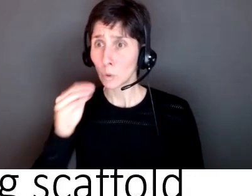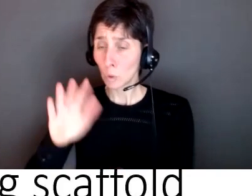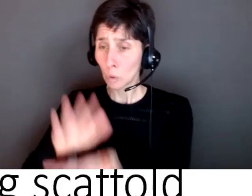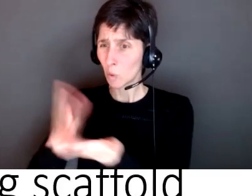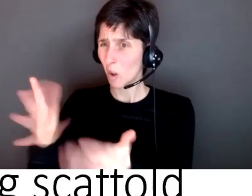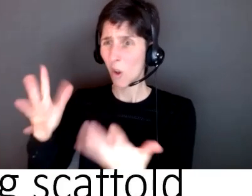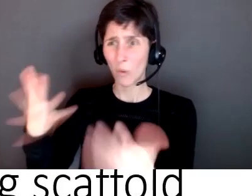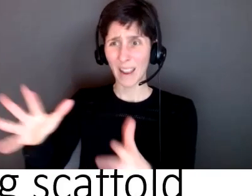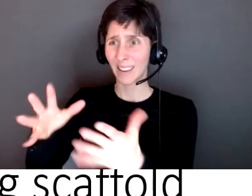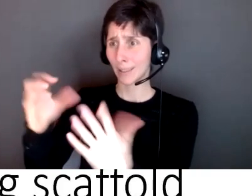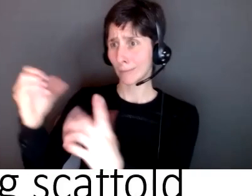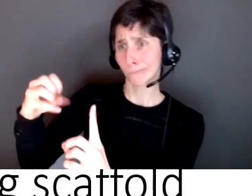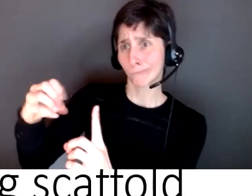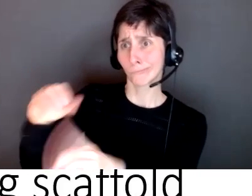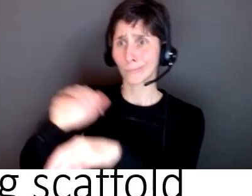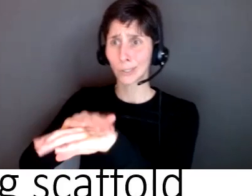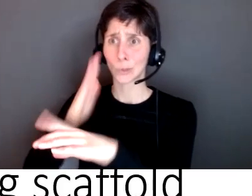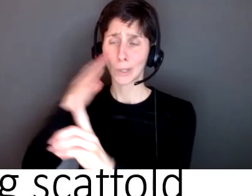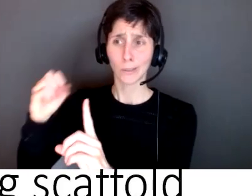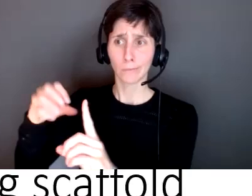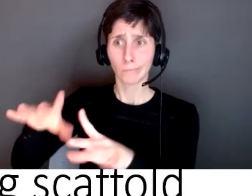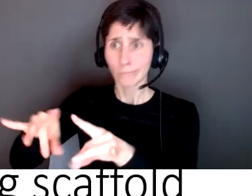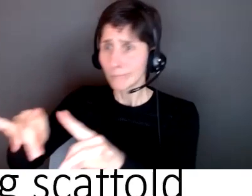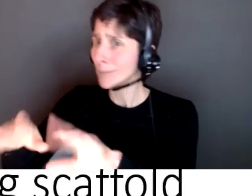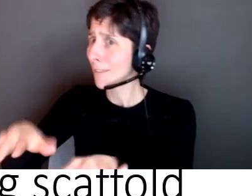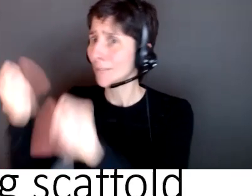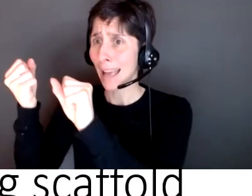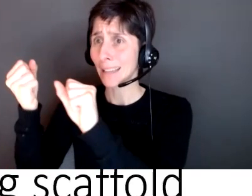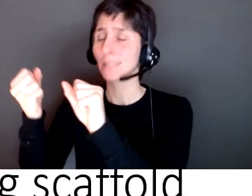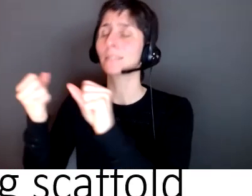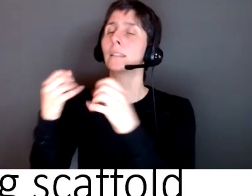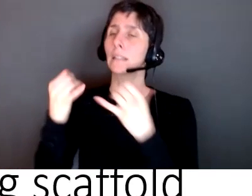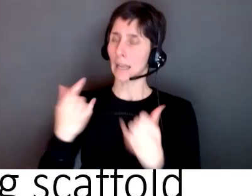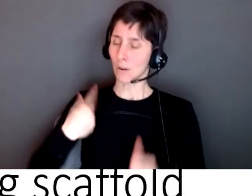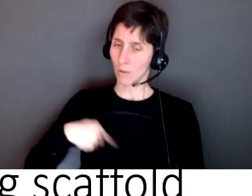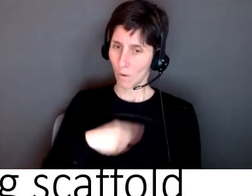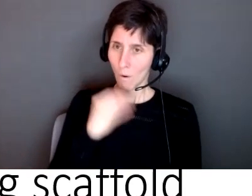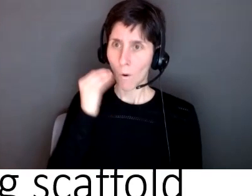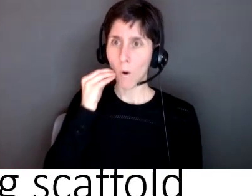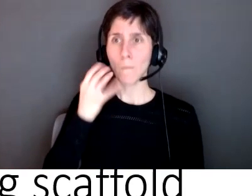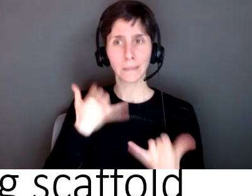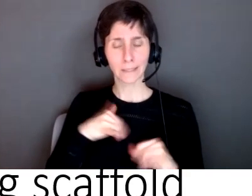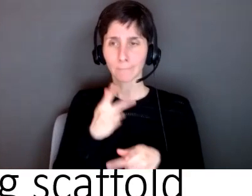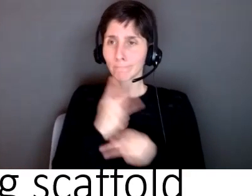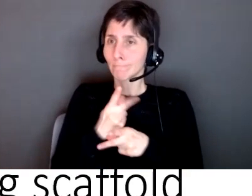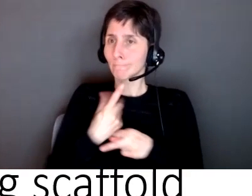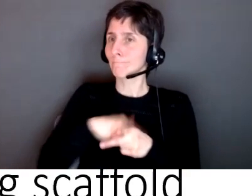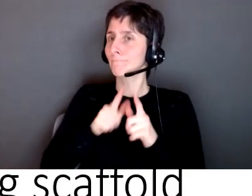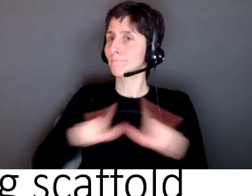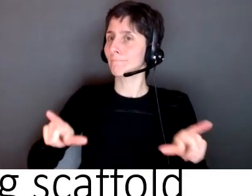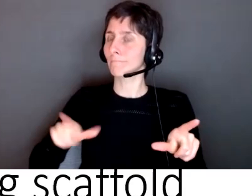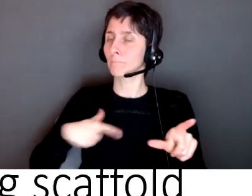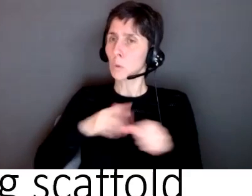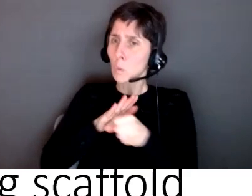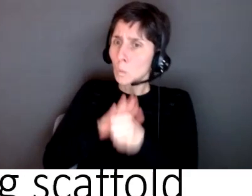and he's going to learn he's going to pick it up really quickly so that's what we are doing we don't really i mean we don't pressurize him we don't